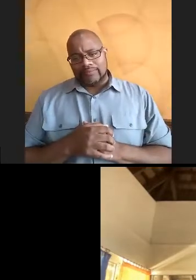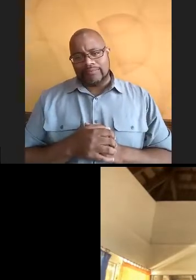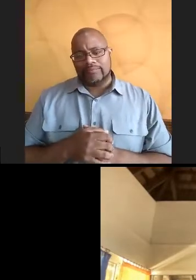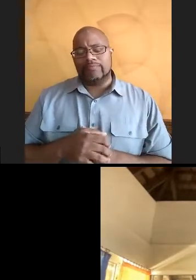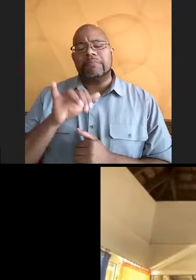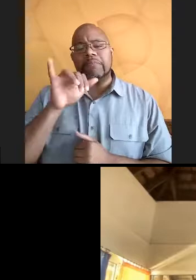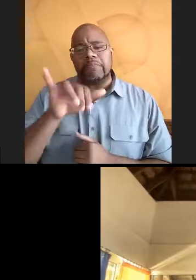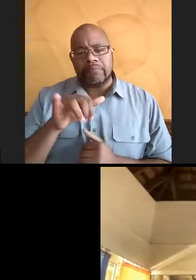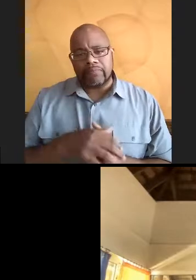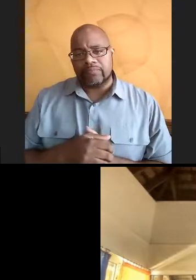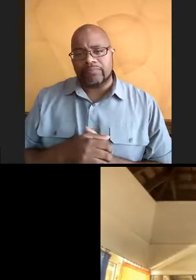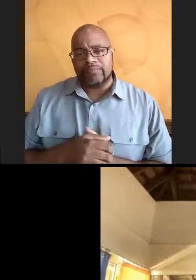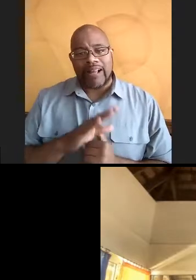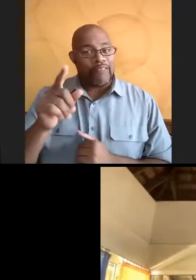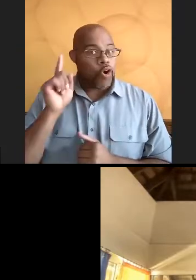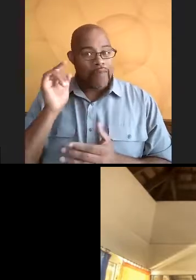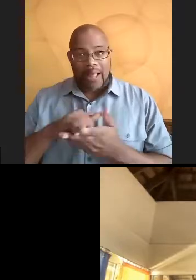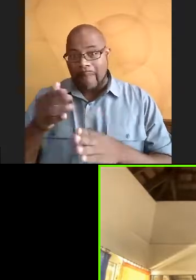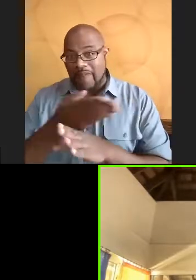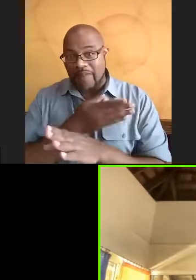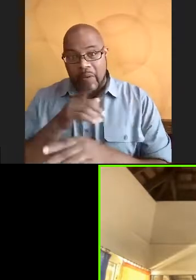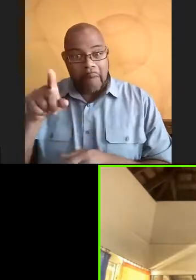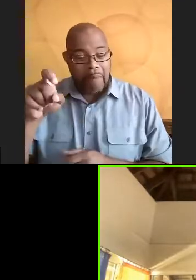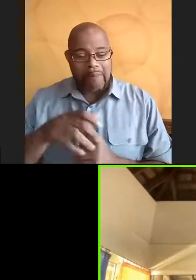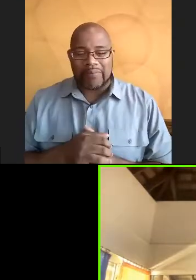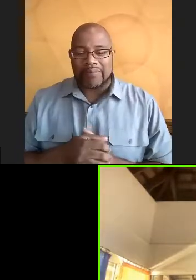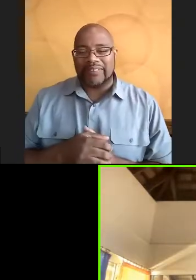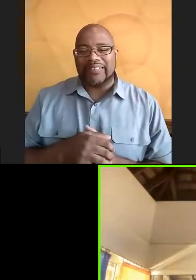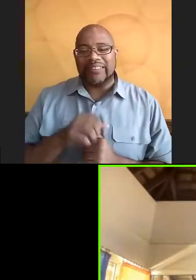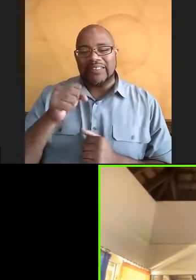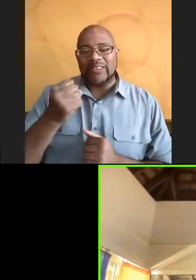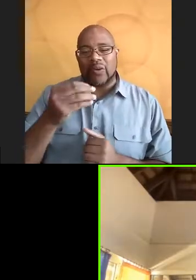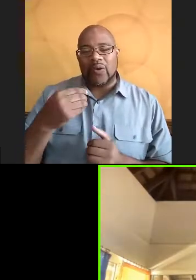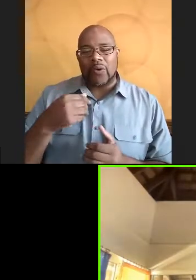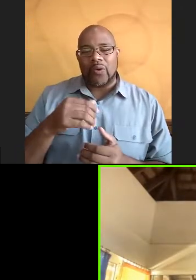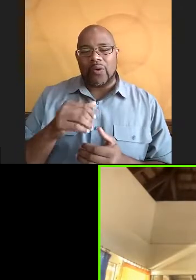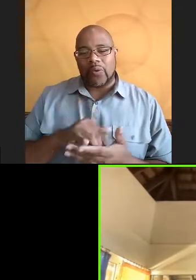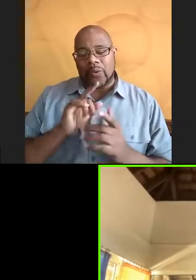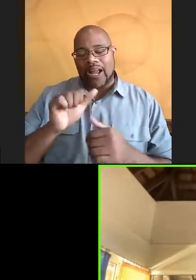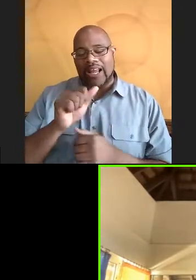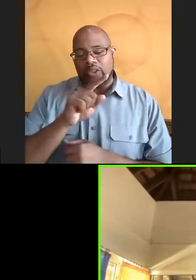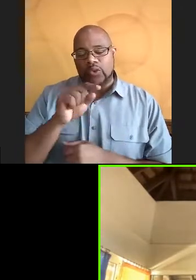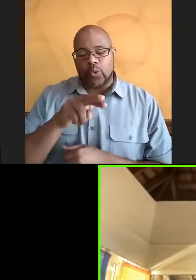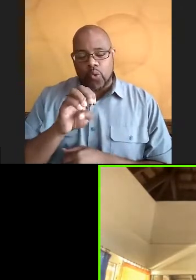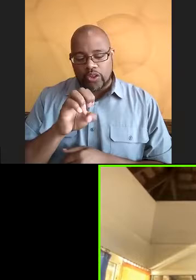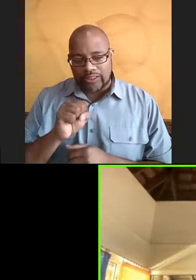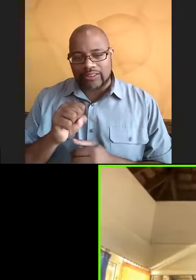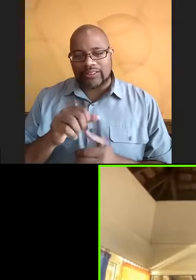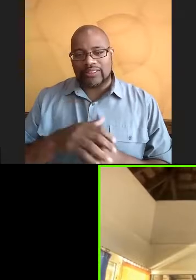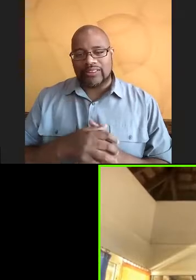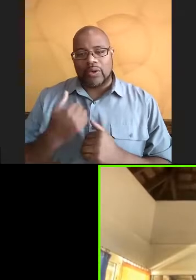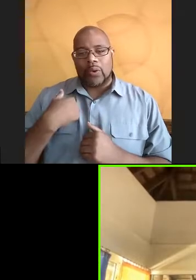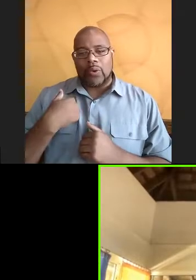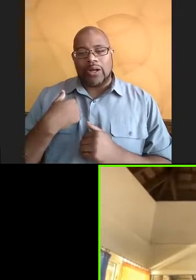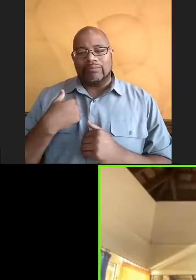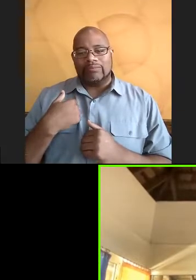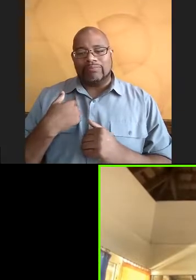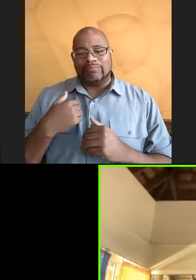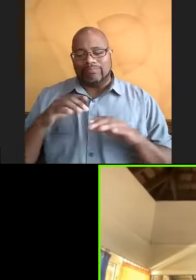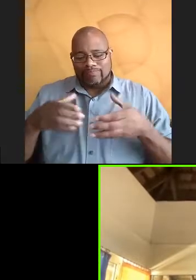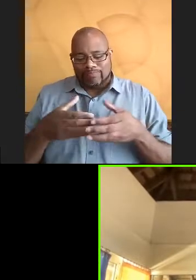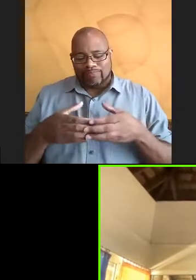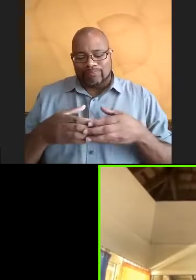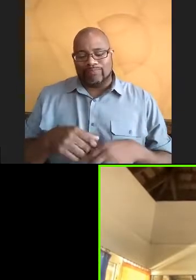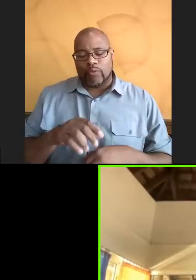Okay. I've never heard of that before. Yes. Okay. So we flew to the Azores and we quarantined for like five days.